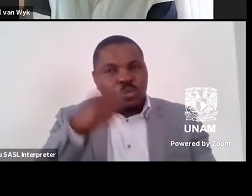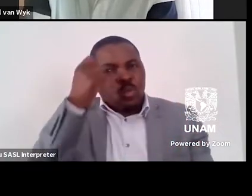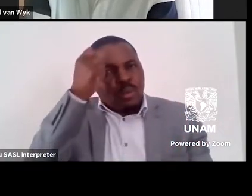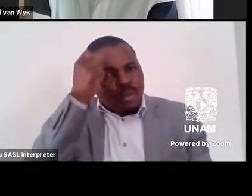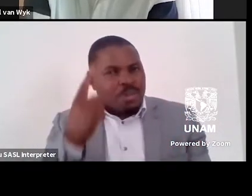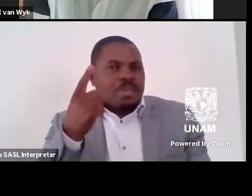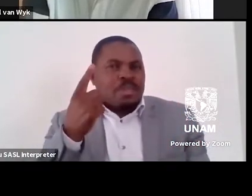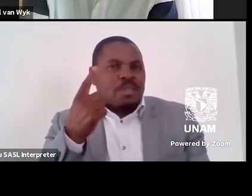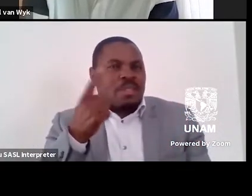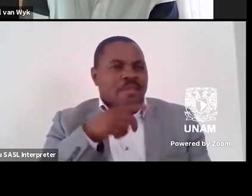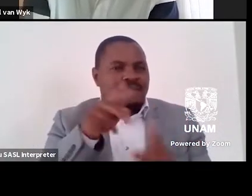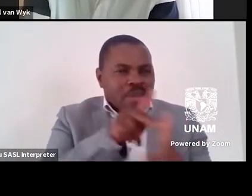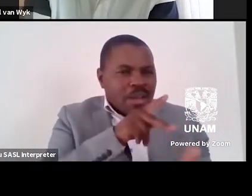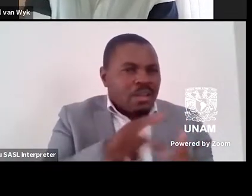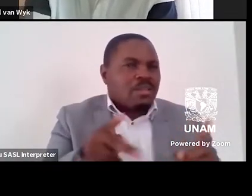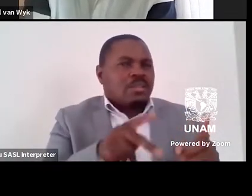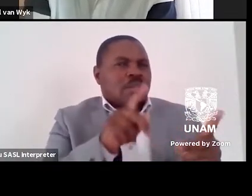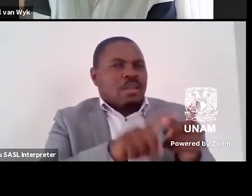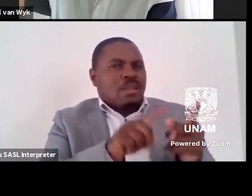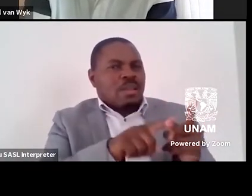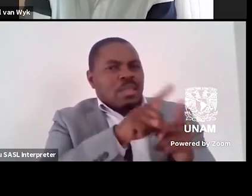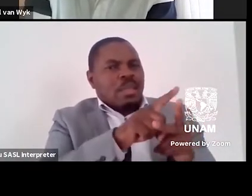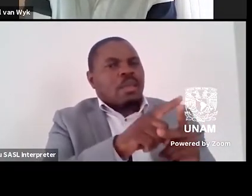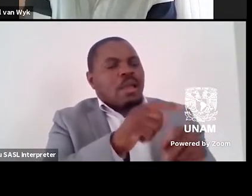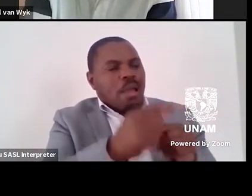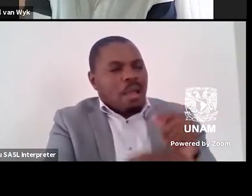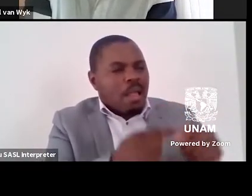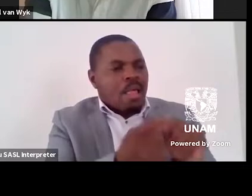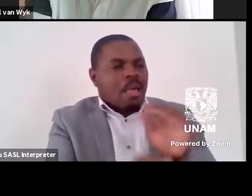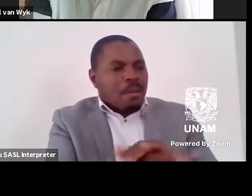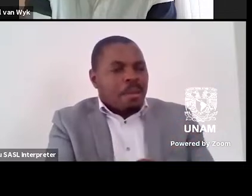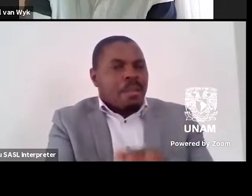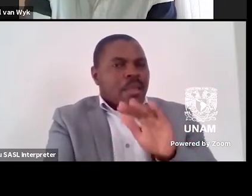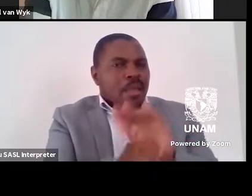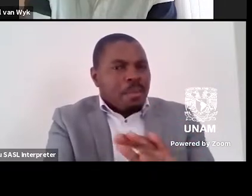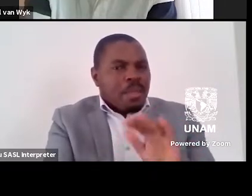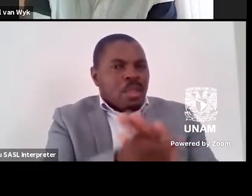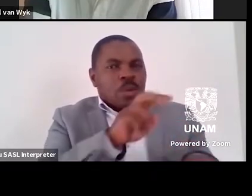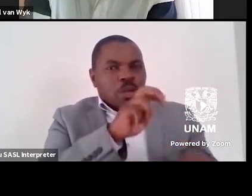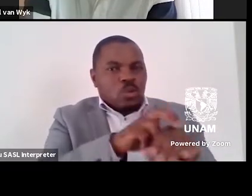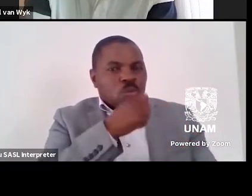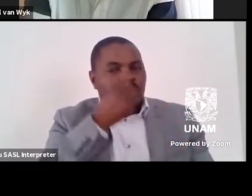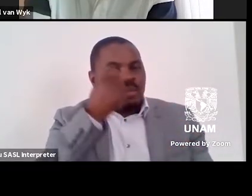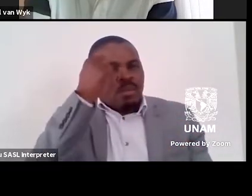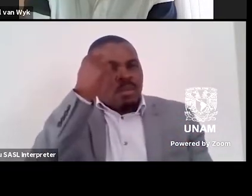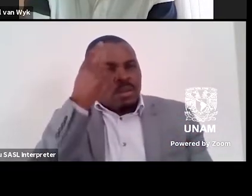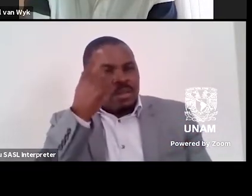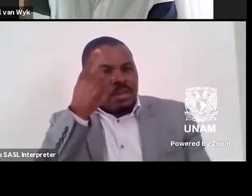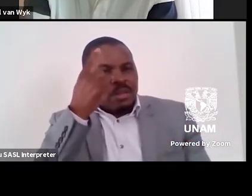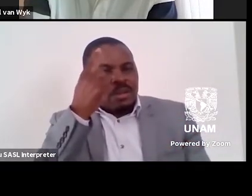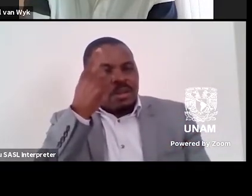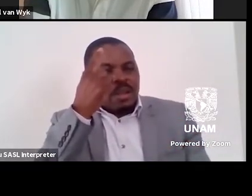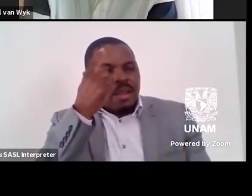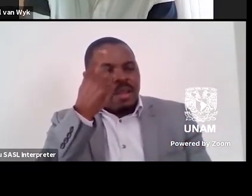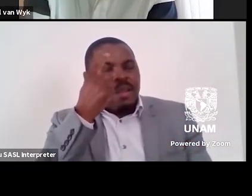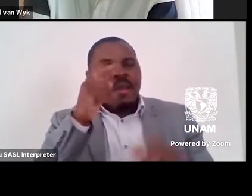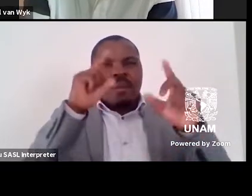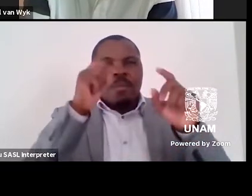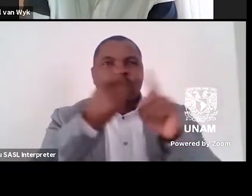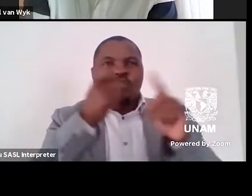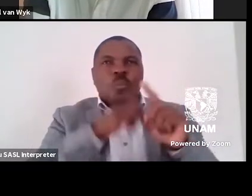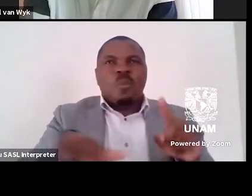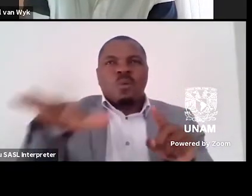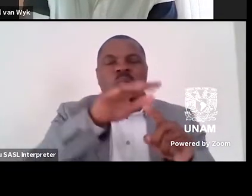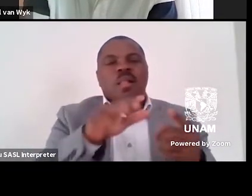and its spectacle as part of the cycles of production and consumption of images in mass media. The war on